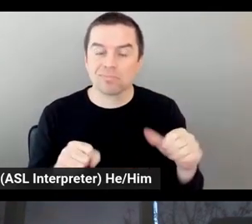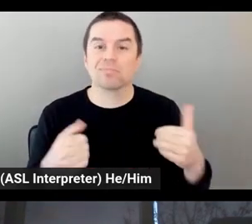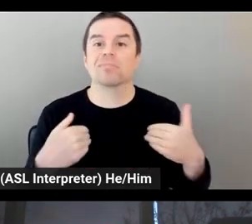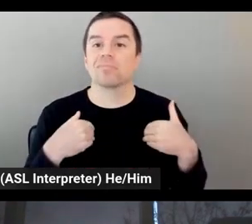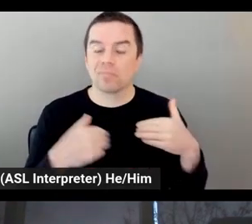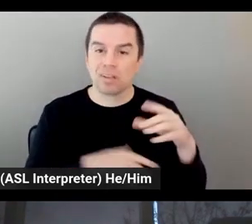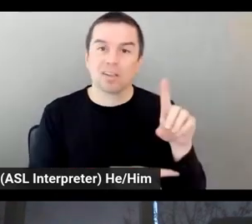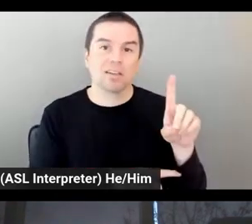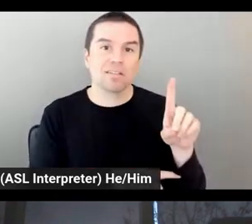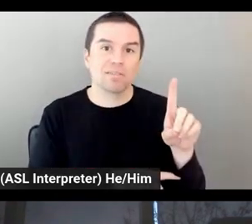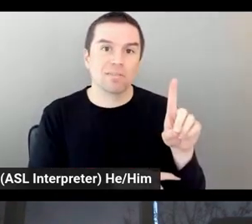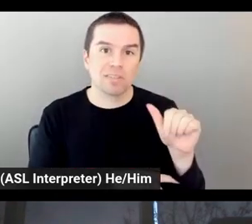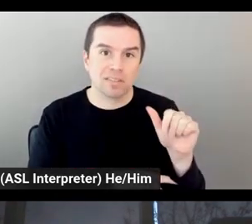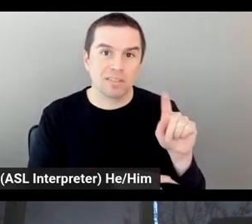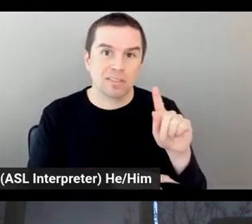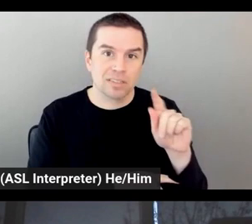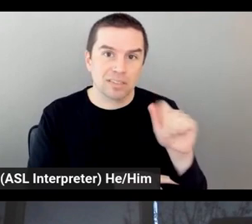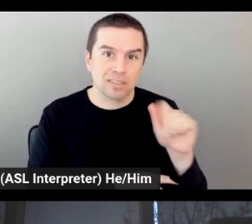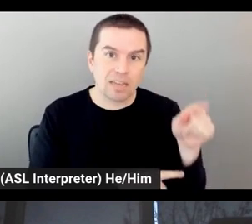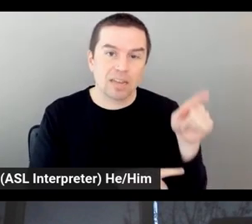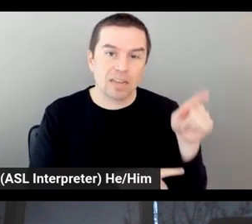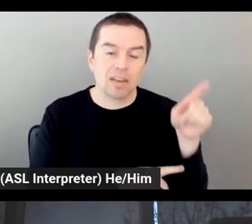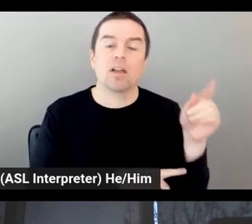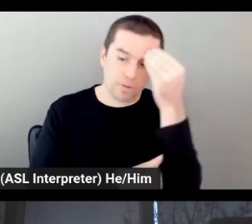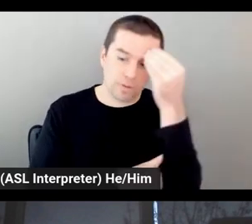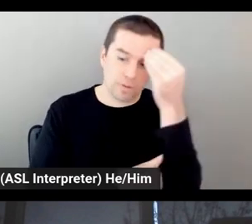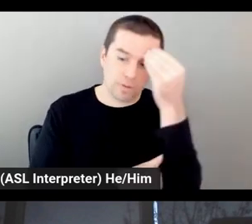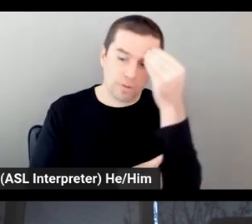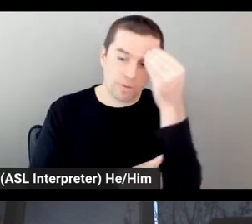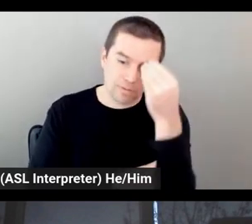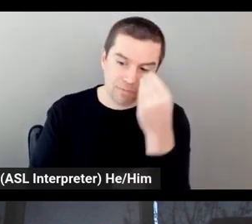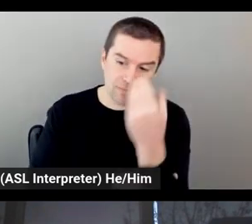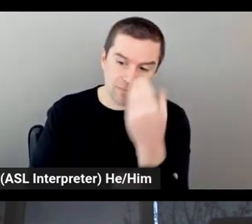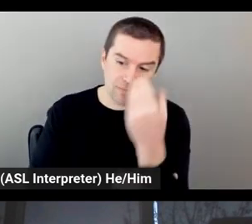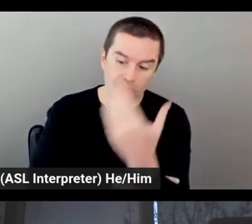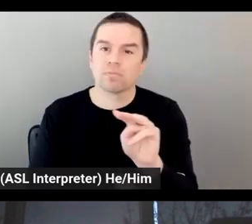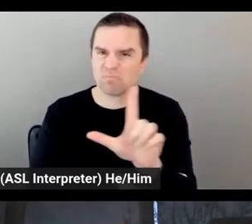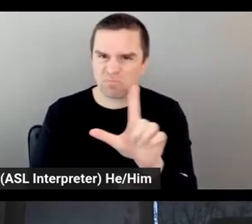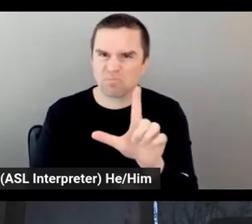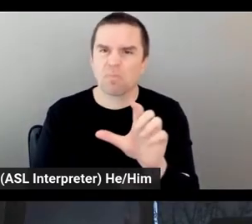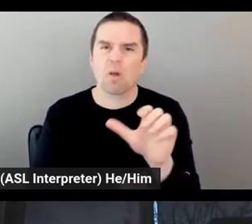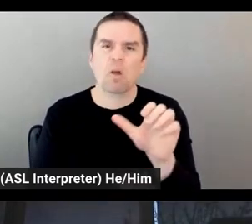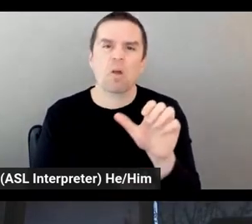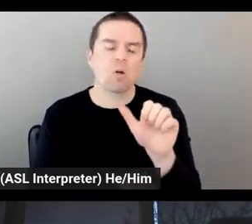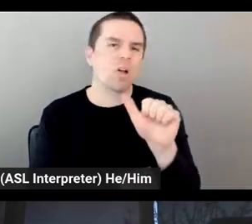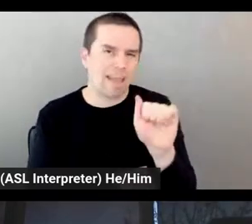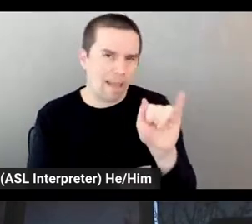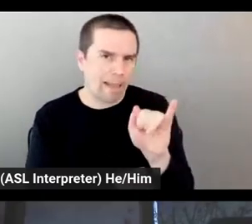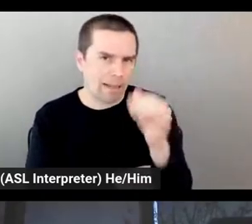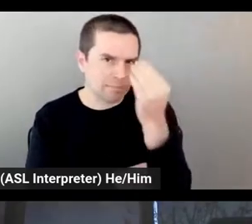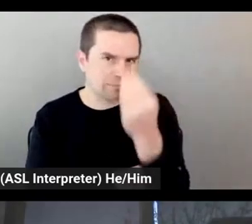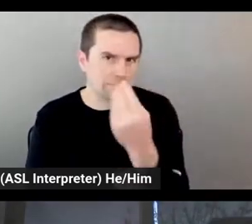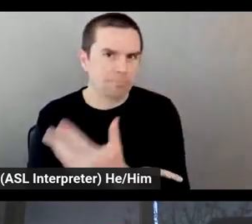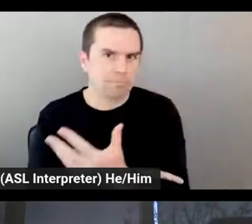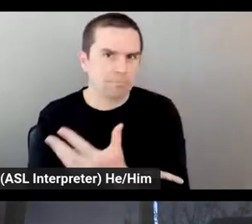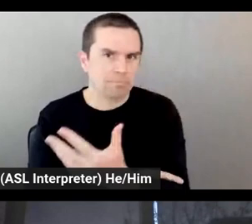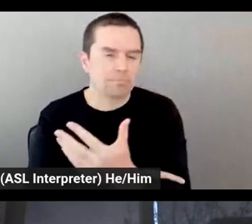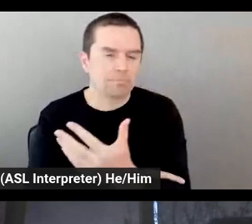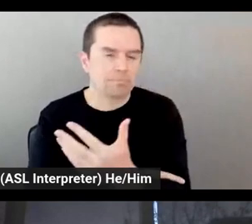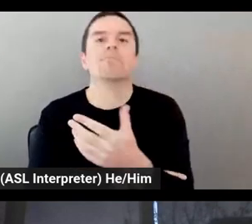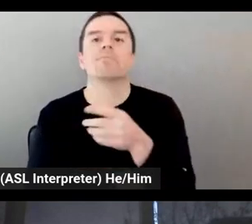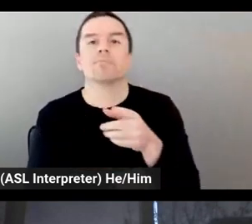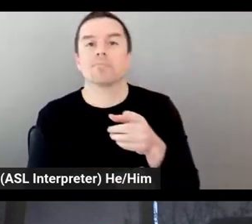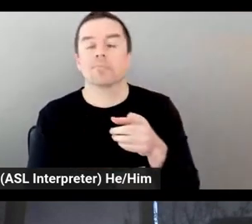intelligence, multiple artificial intelligence, not just one, to serve different purposes. One is personalization, but I'm pretty sure